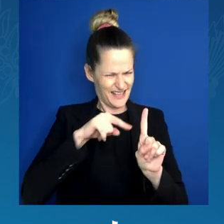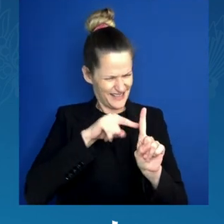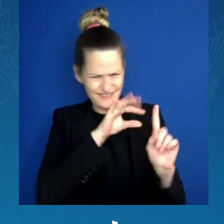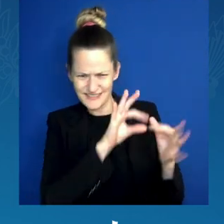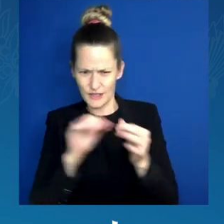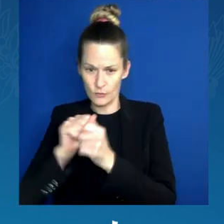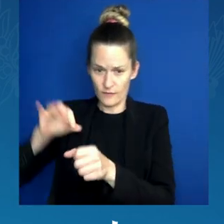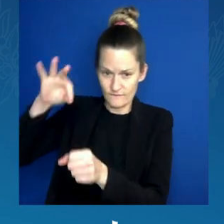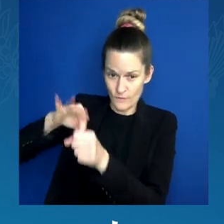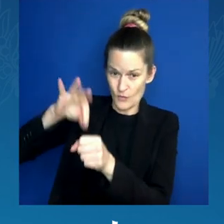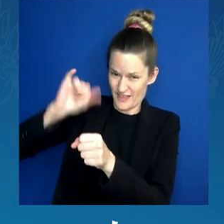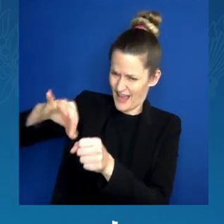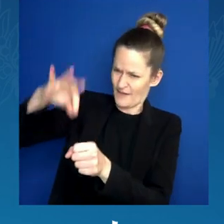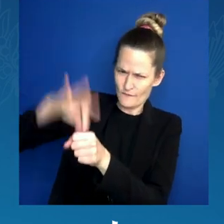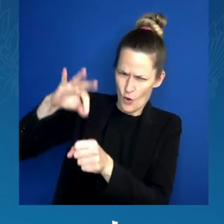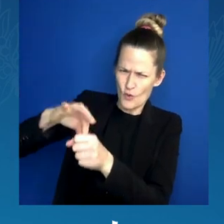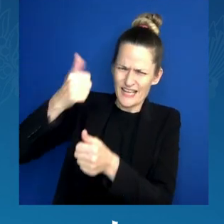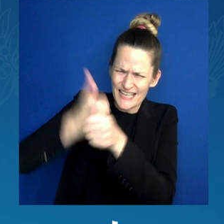community.